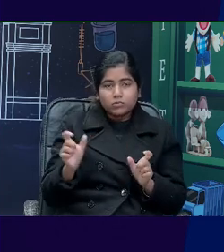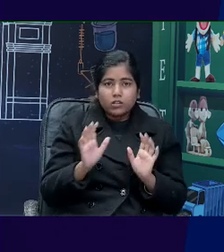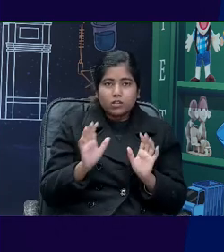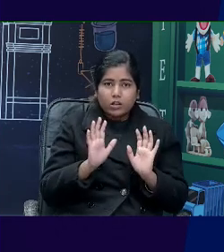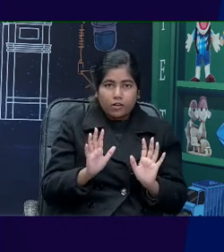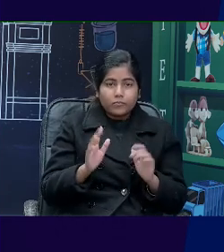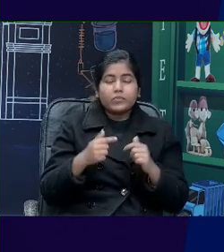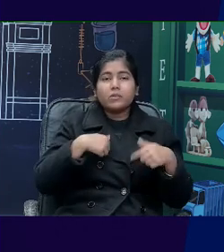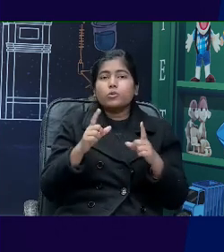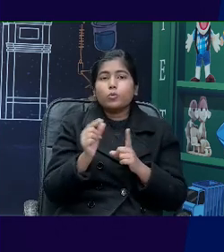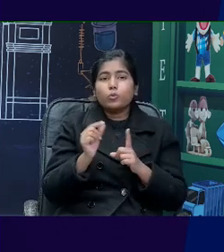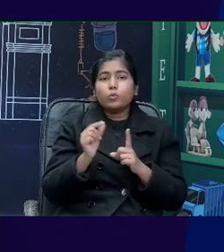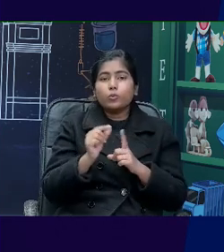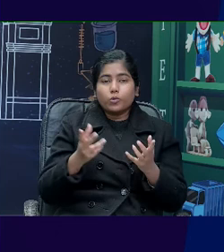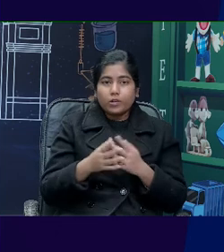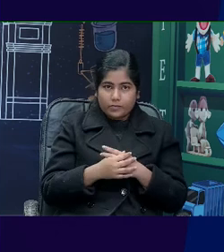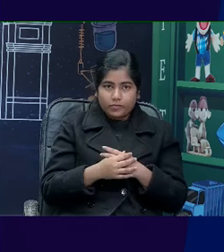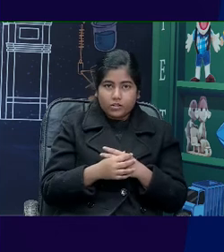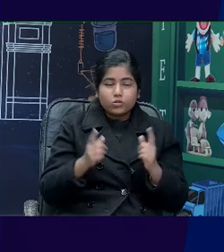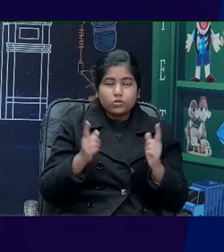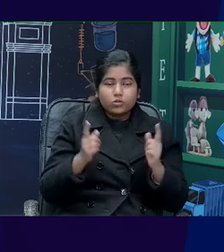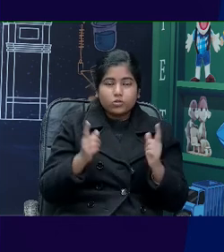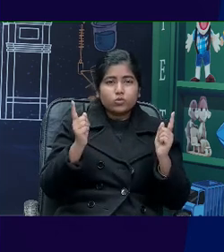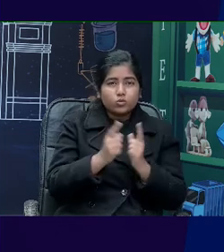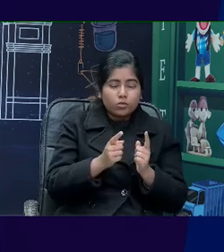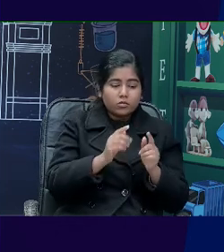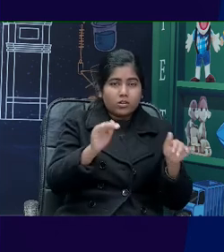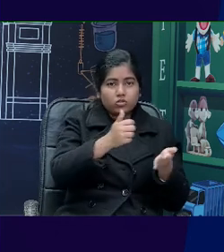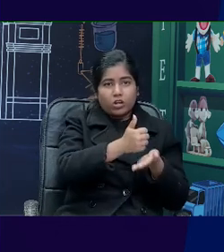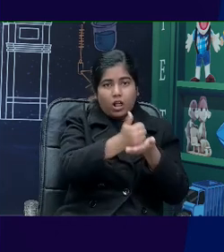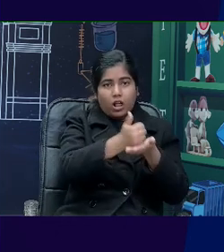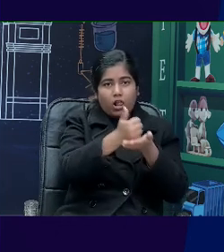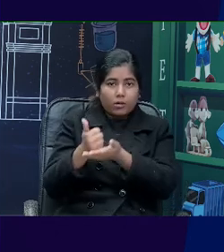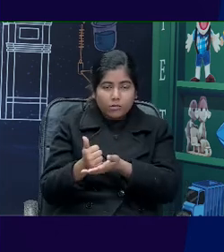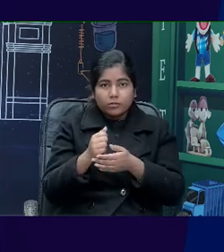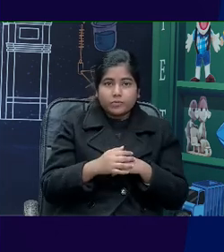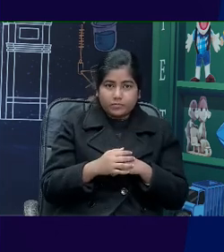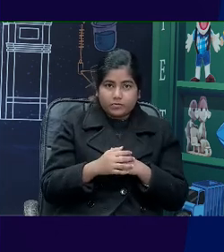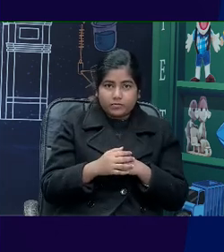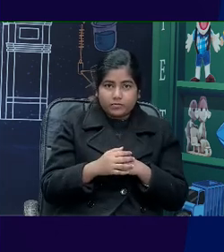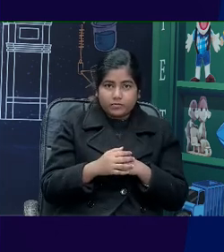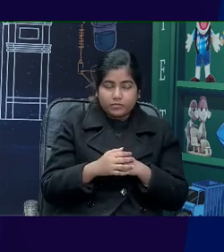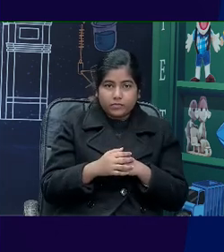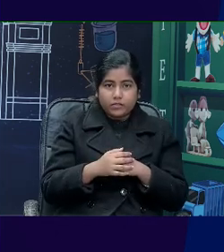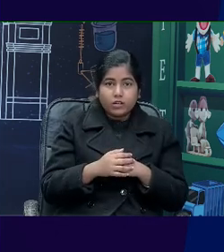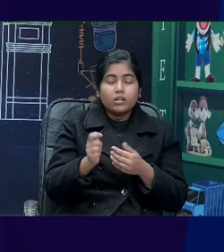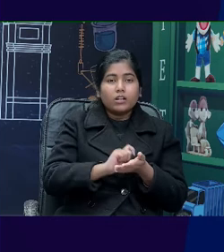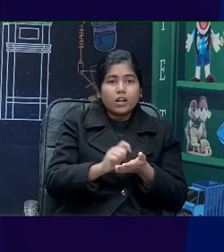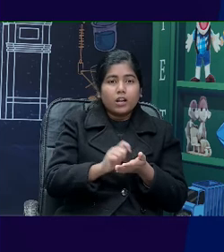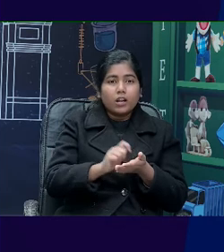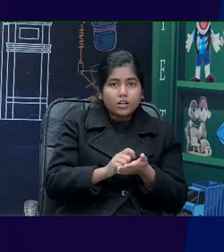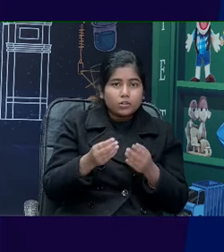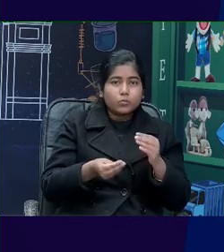done here is to sort of scaffold and help children write with more, you know,